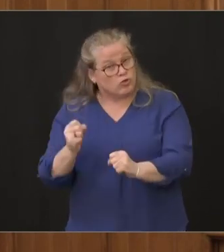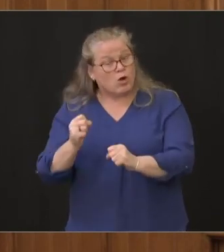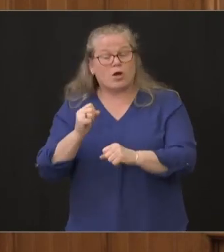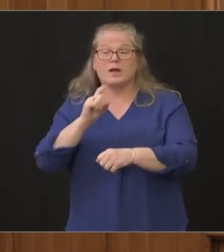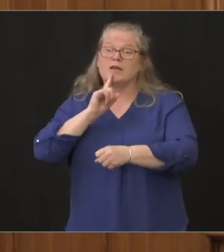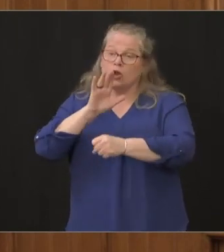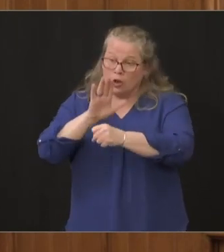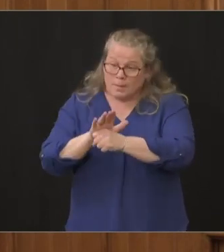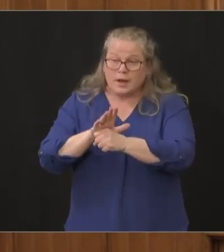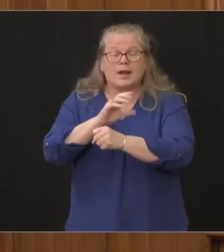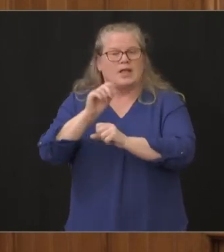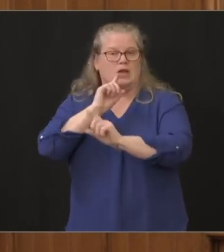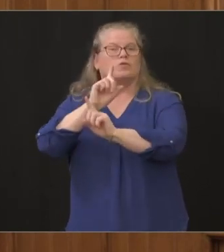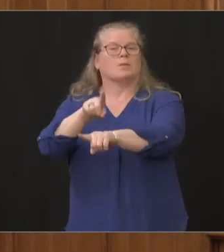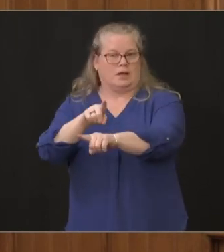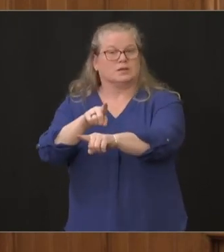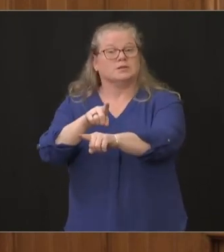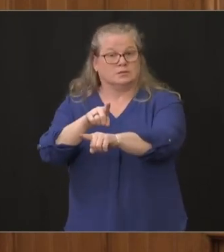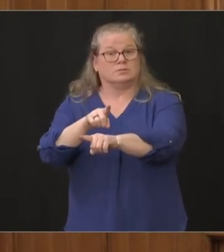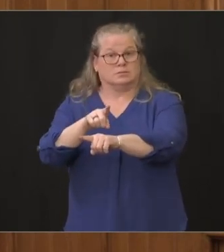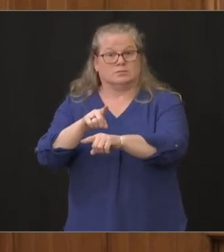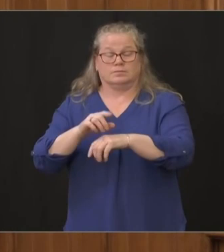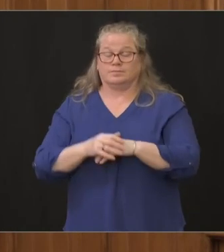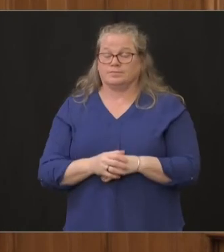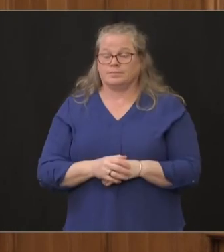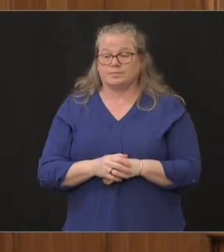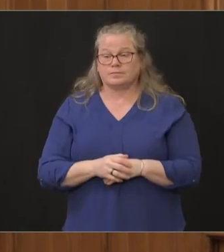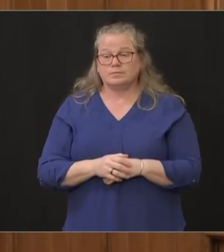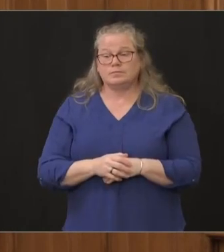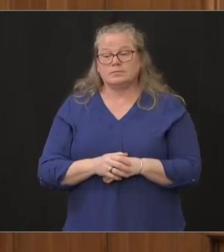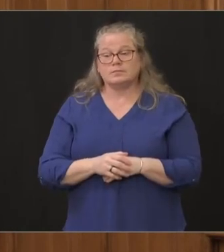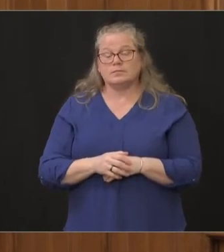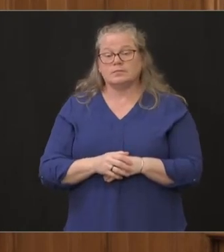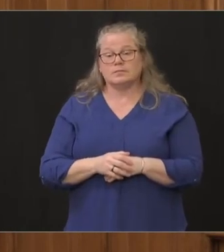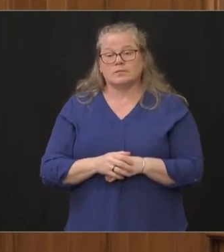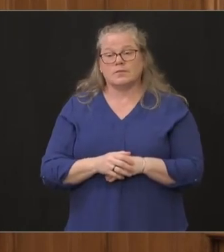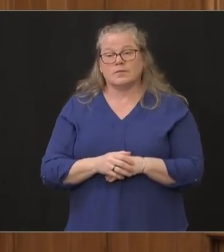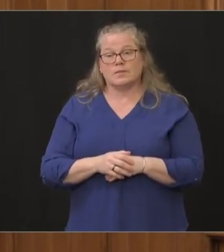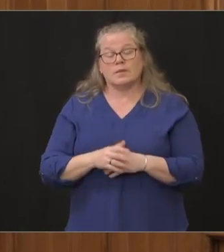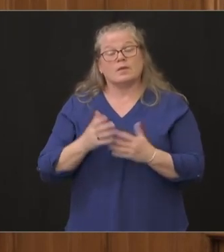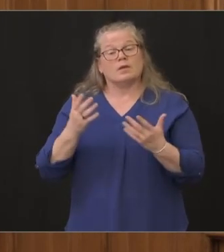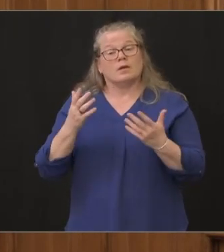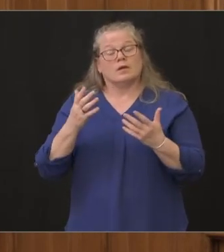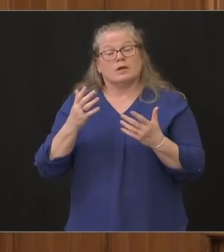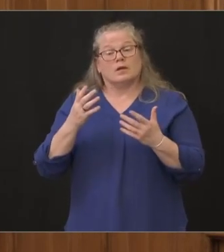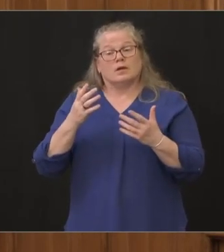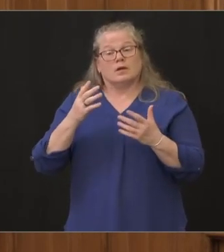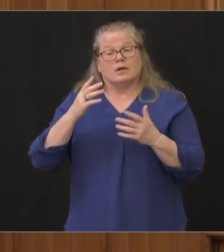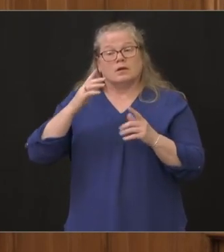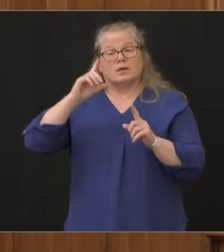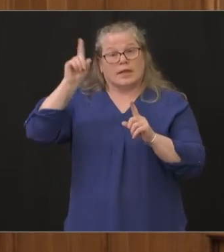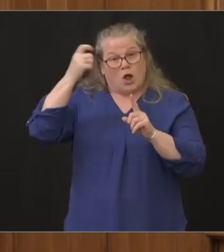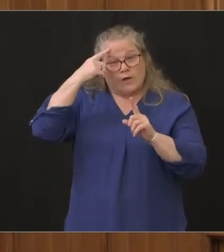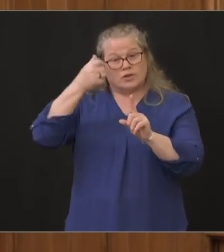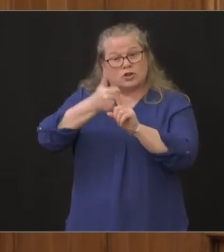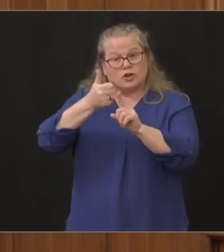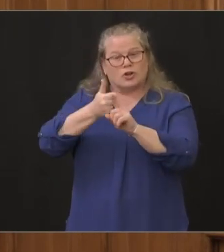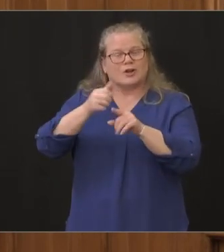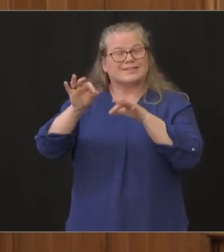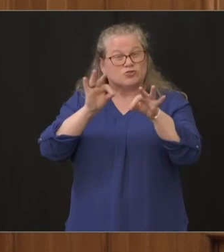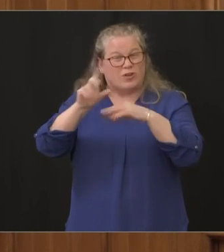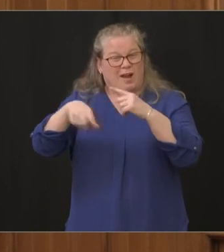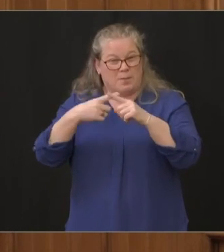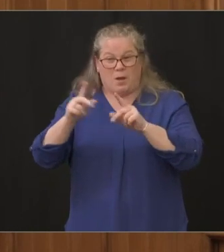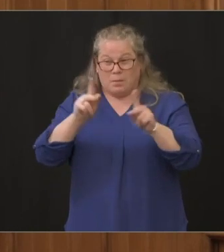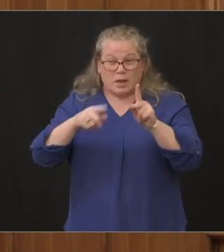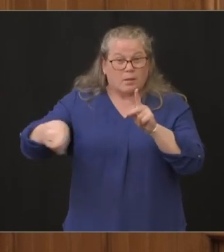responding to this crisis the the fact that there's been in the governor described as innovation and the ingenuity that's